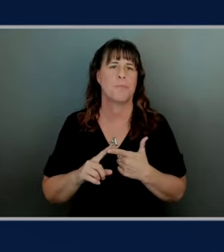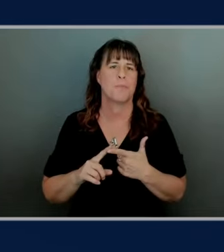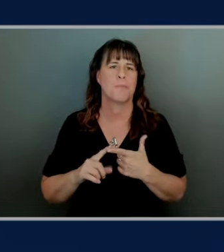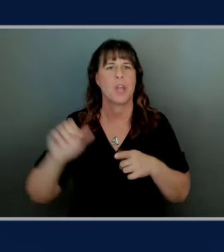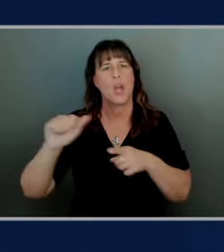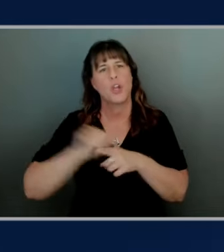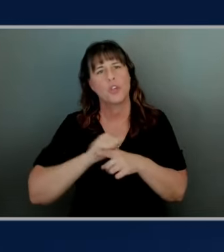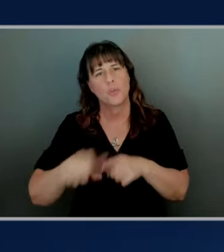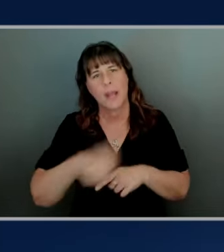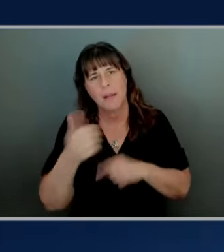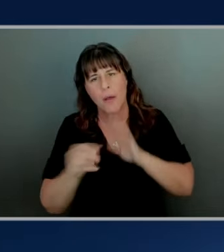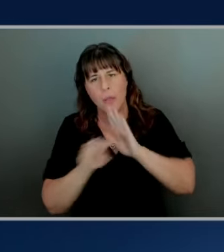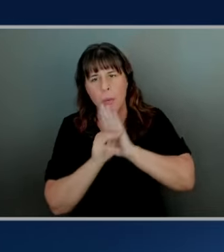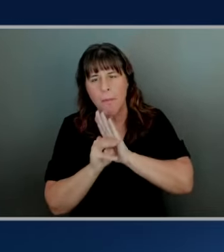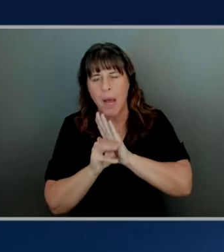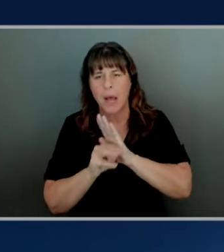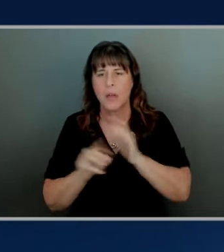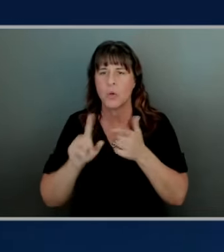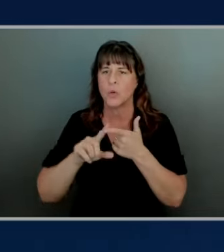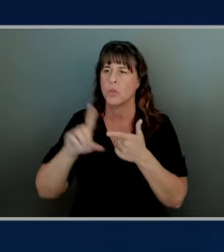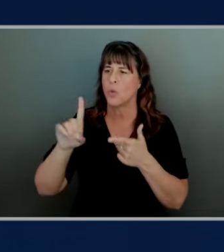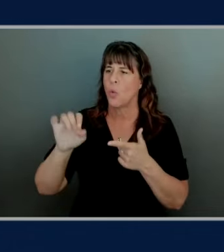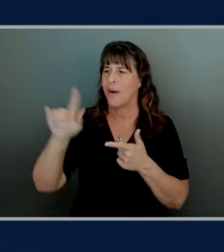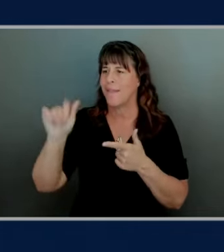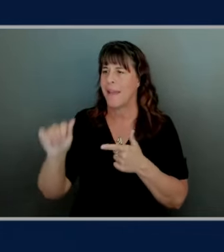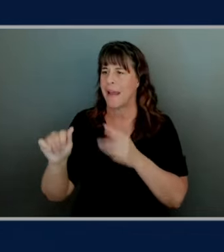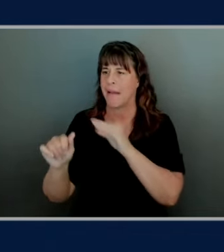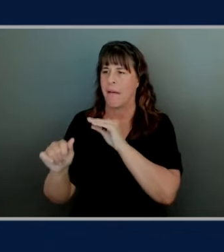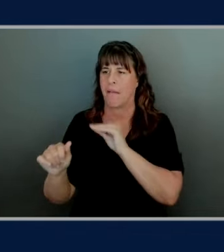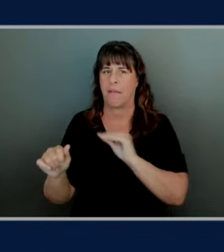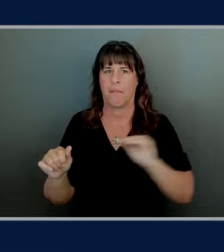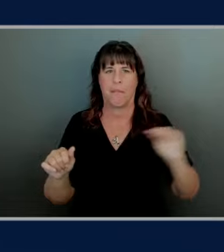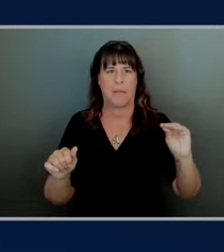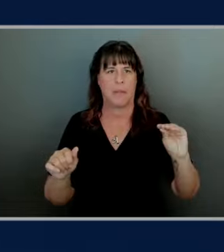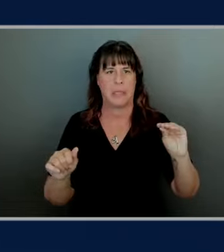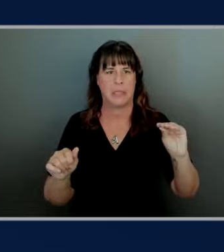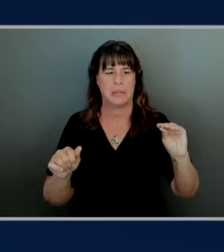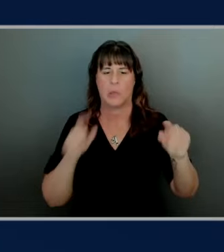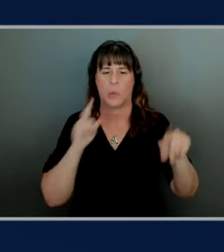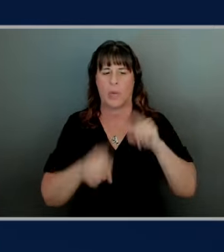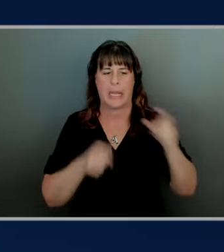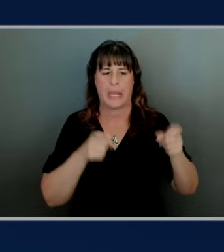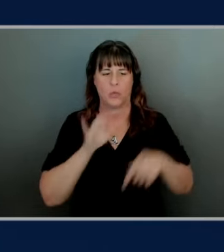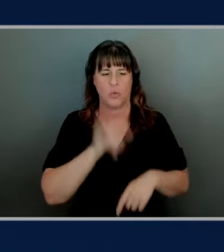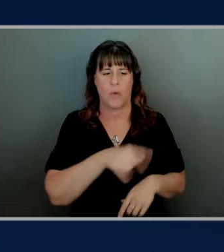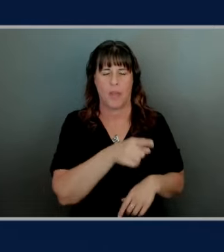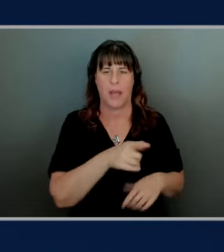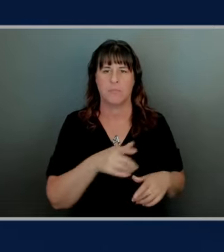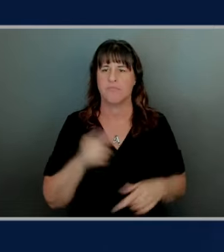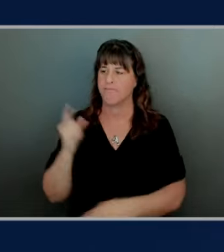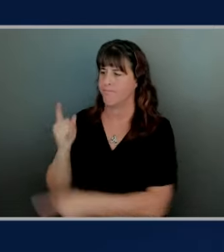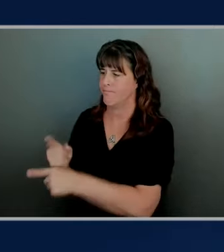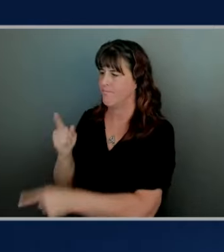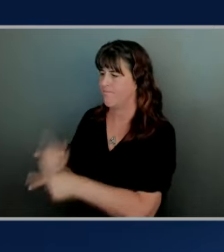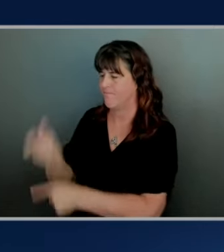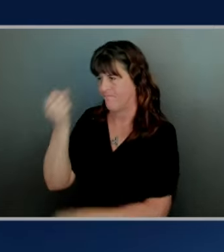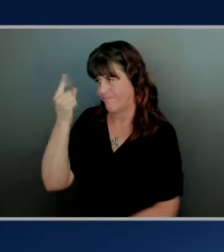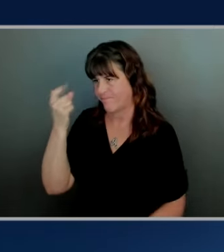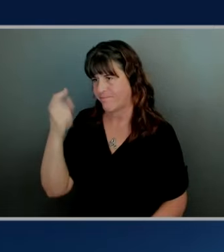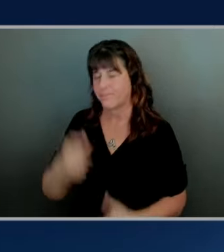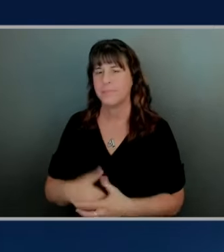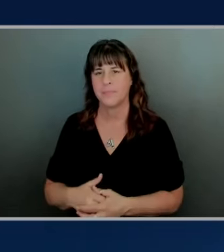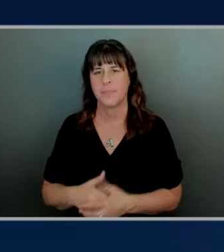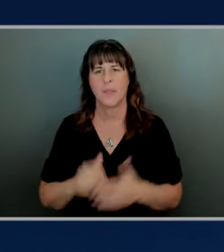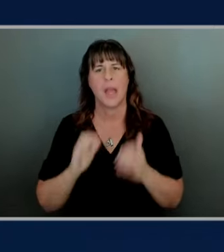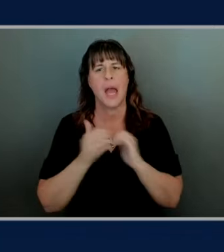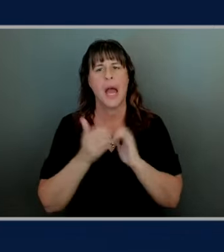or have that data going into areas that we couldn't have control right that makes a lot of sense yeah how do you